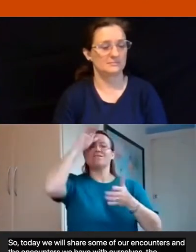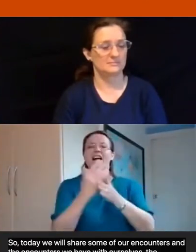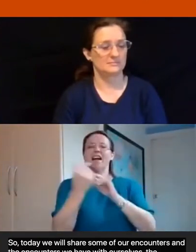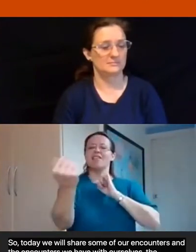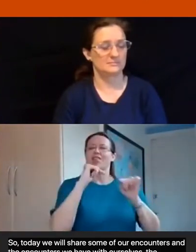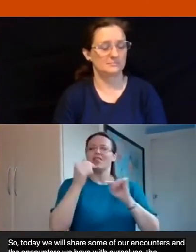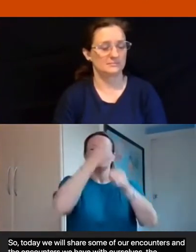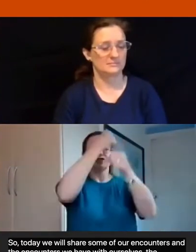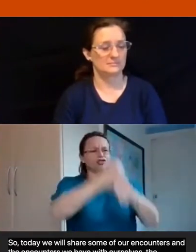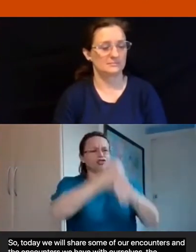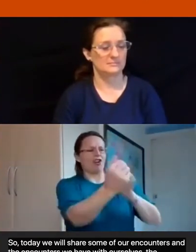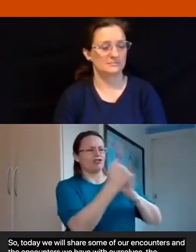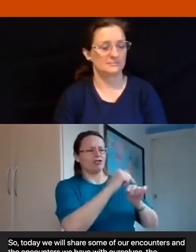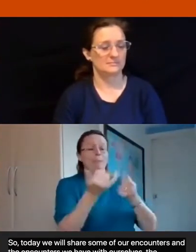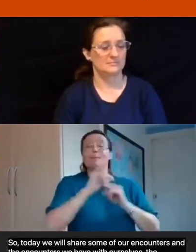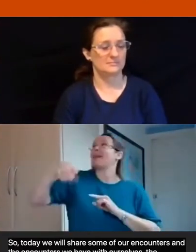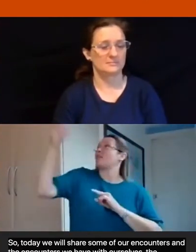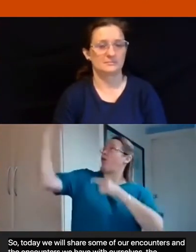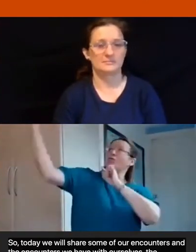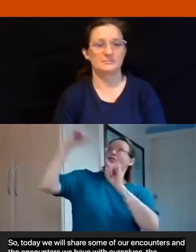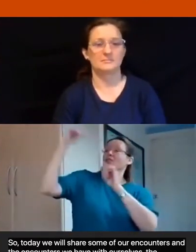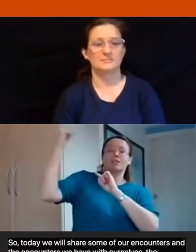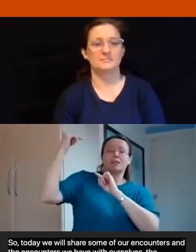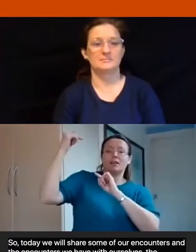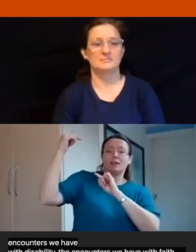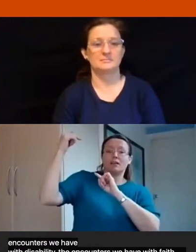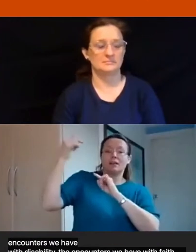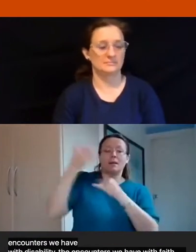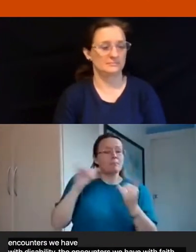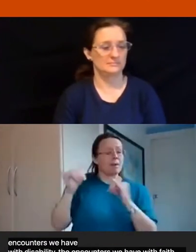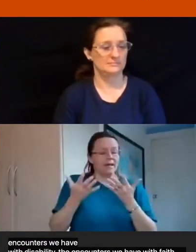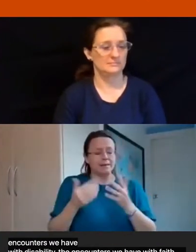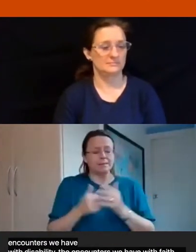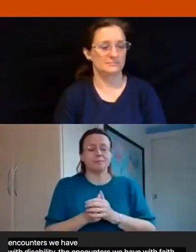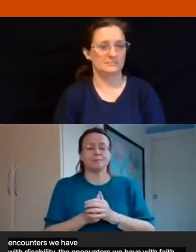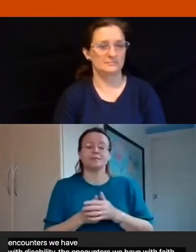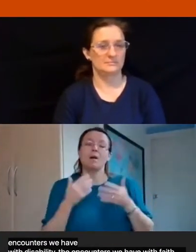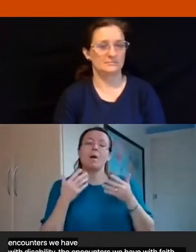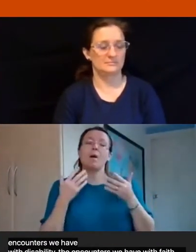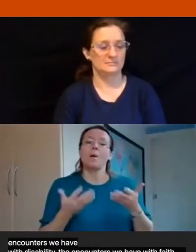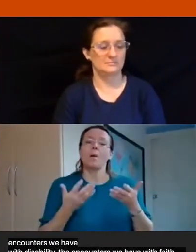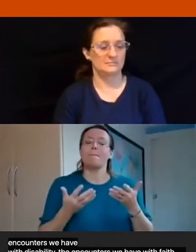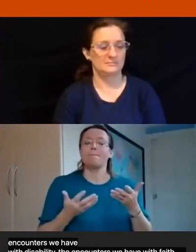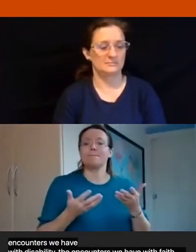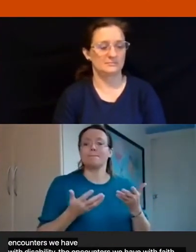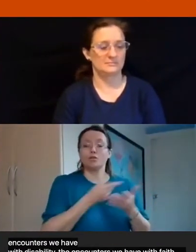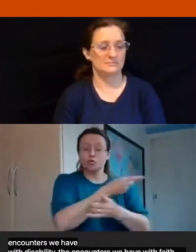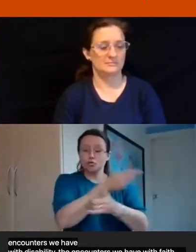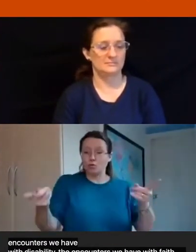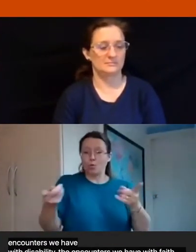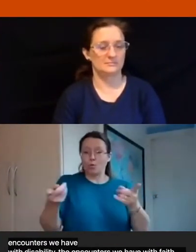church and with god we hope that by coming today and sharing something of your story your